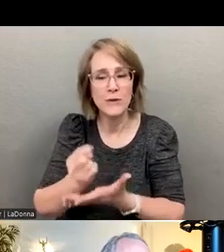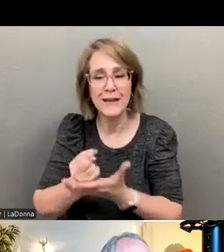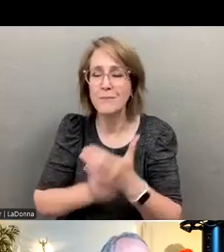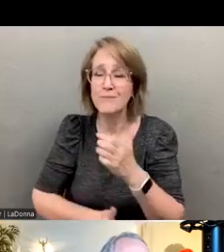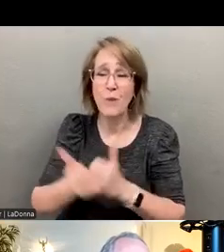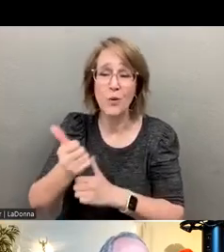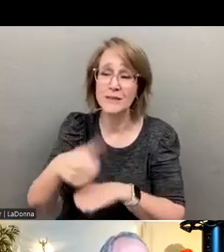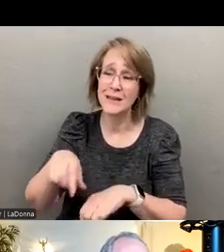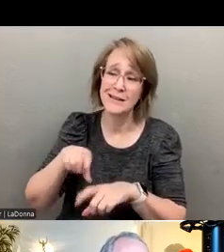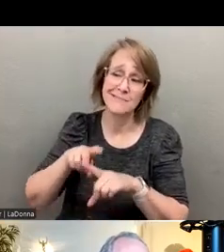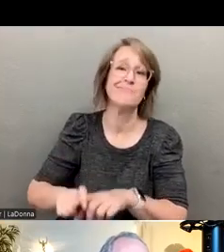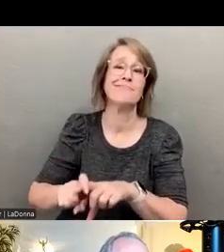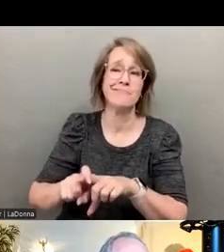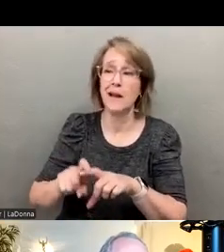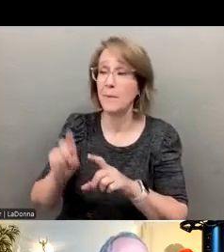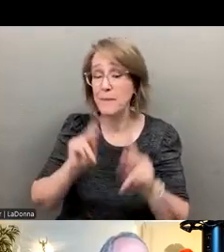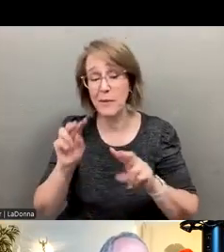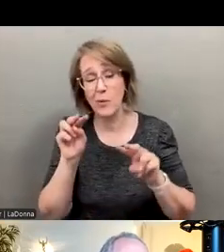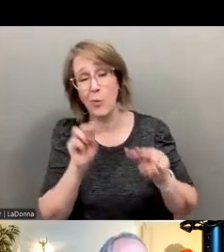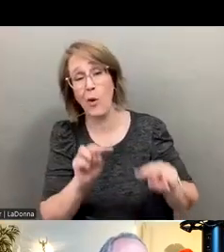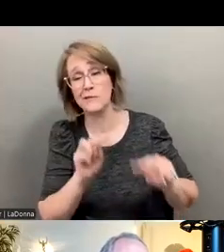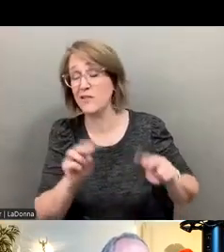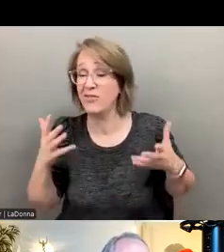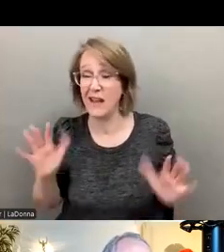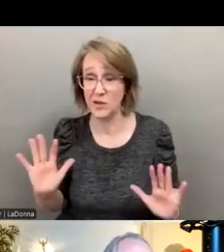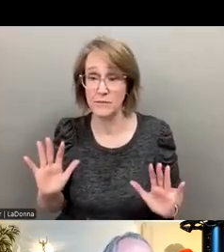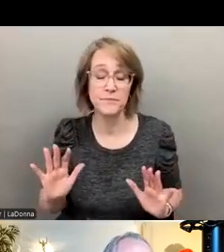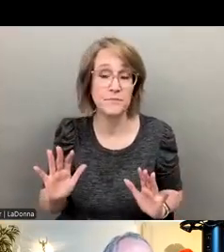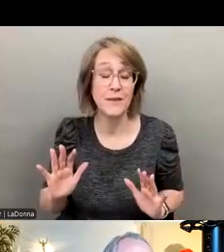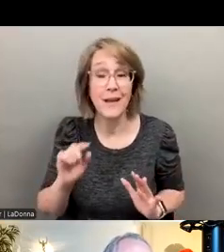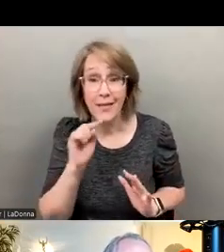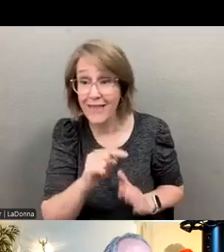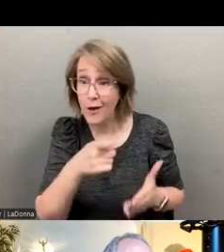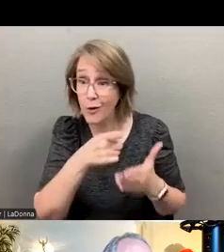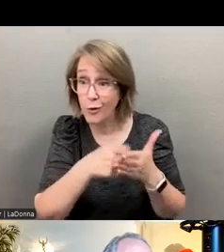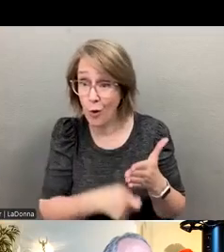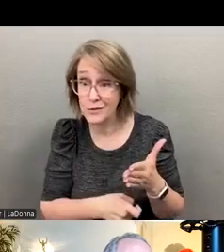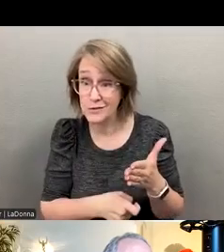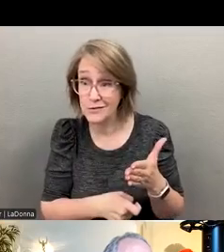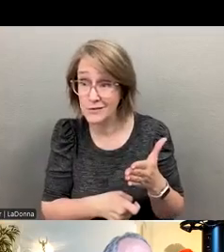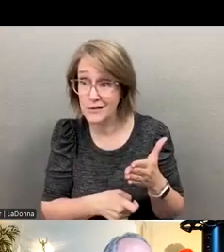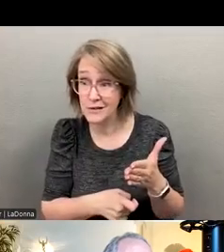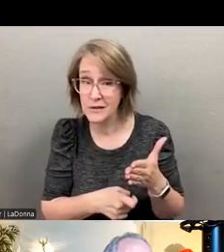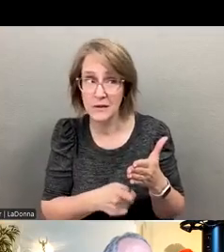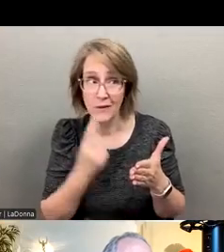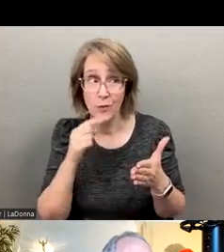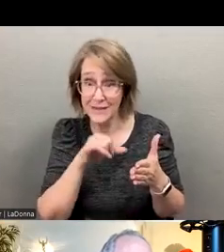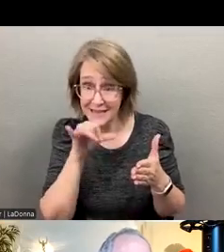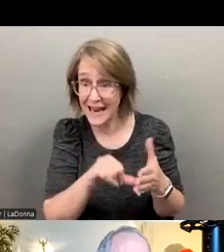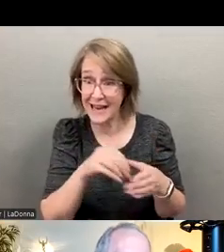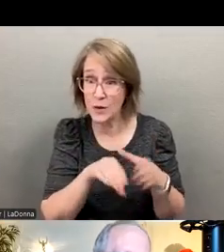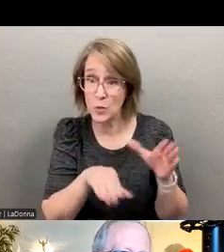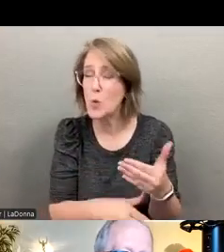um, with people watching them. Uh, and there's a huge cost for those individuals being in that room.